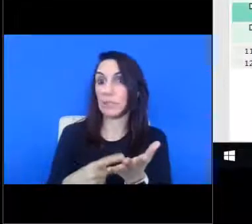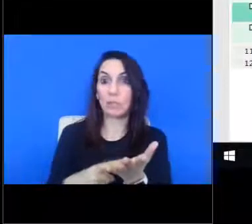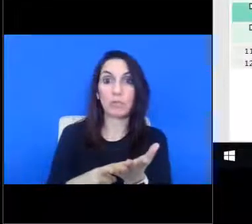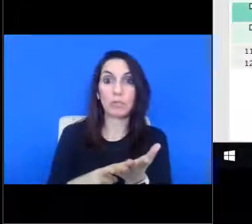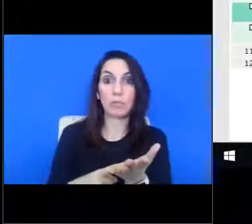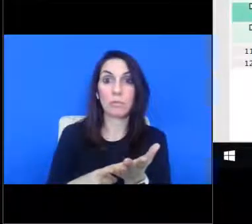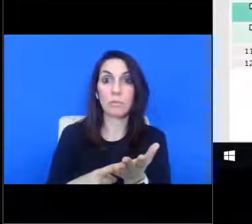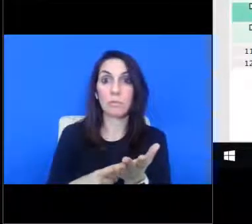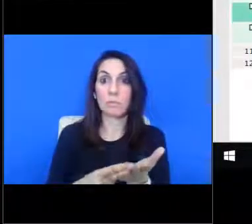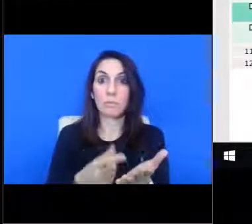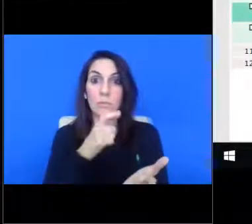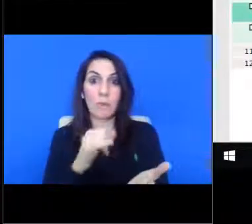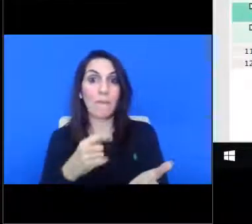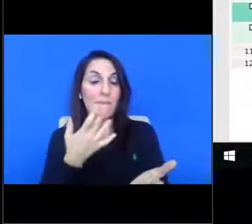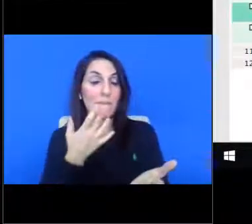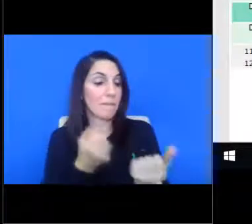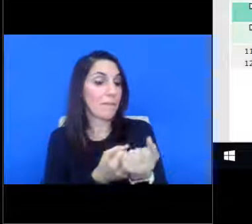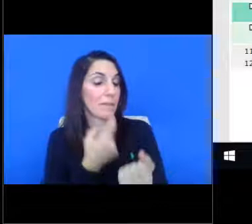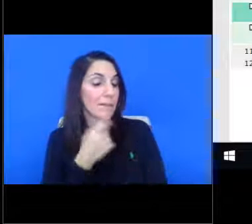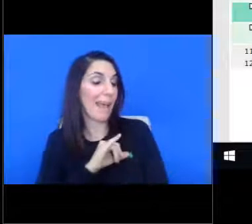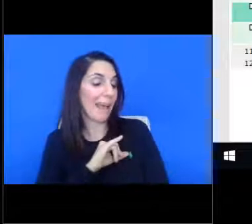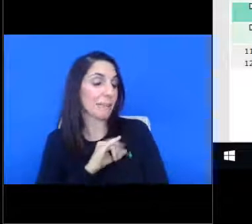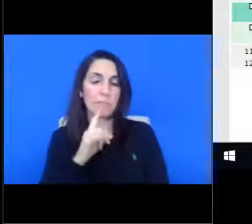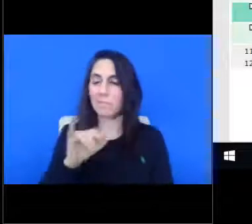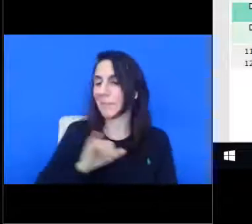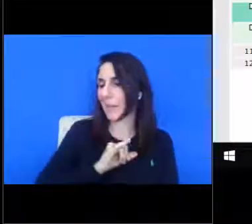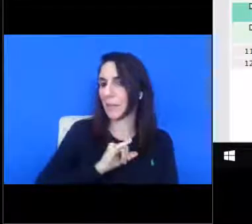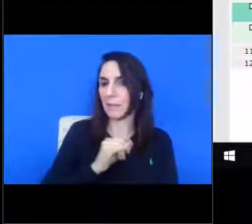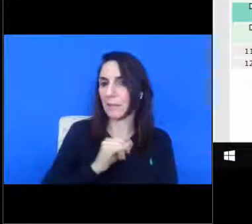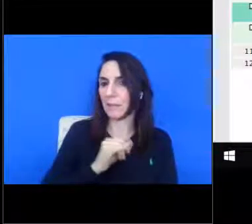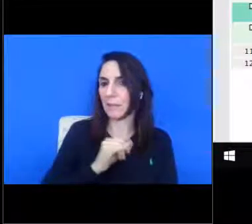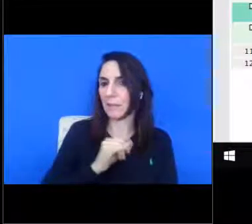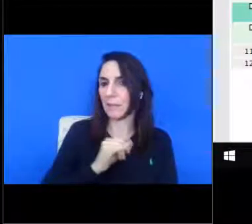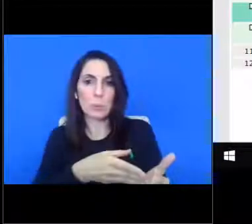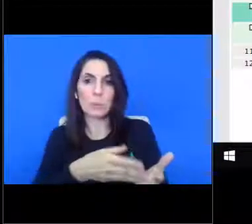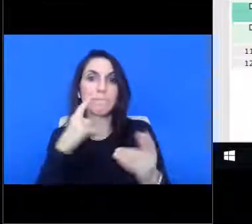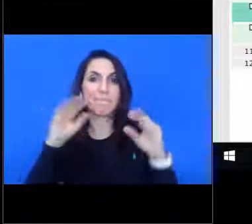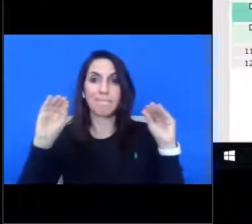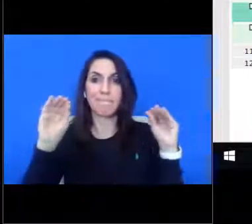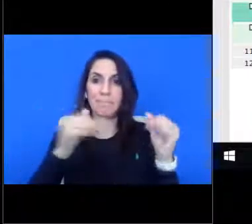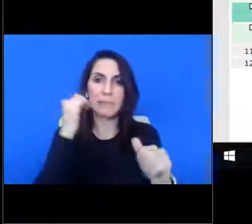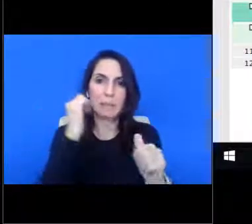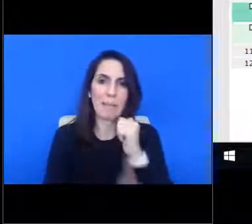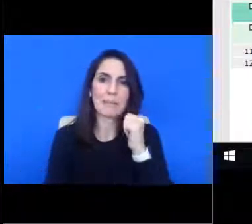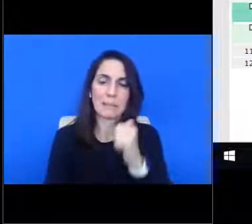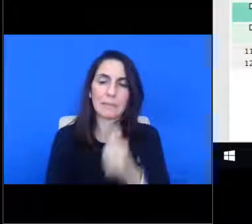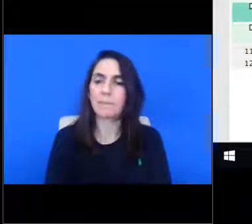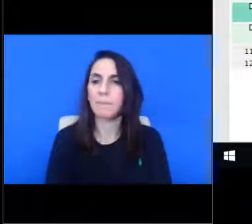All those in favor, state so by saying aye. Aye. Aye. All those opposed. Hearing none, motion passes unanimously.